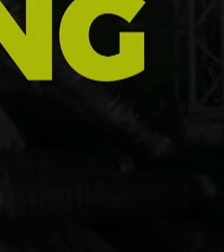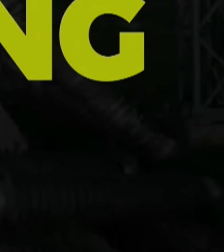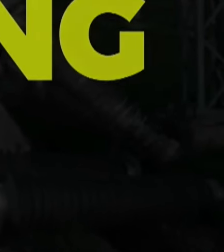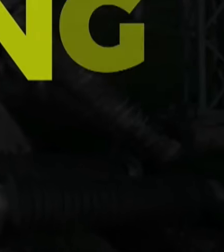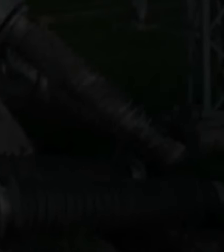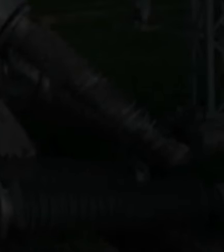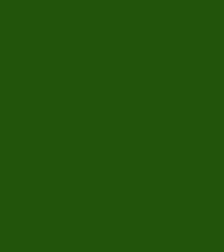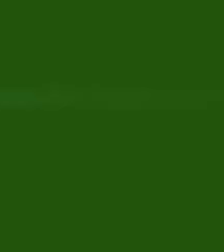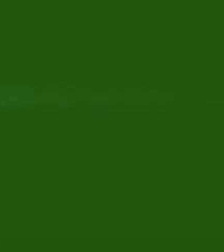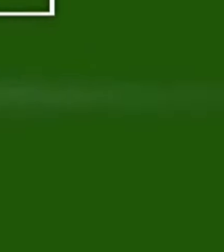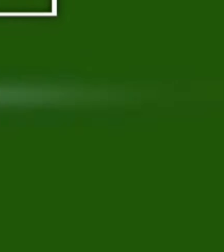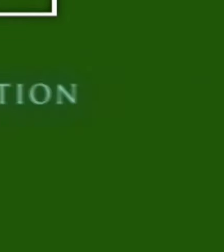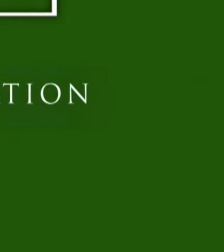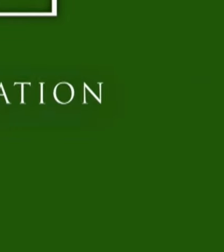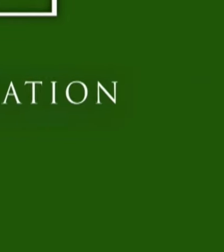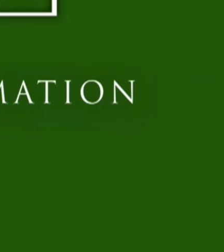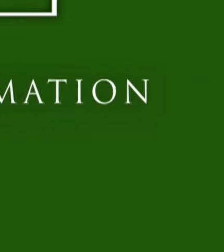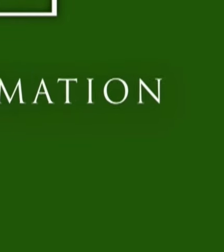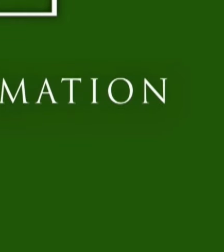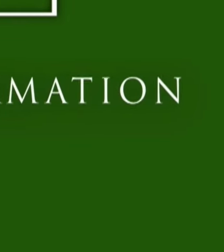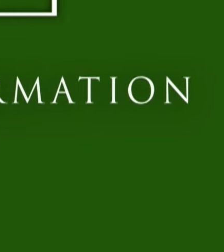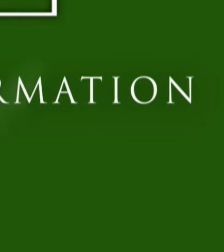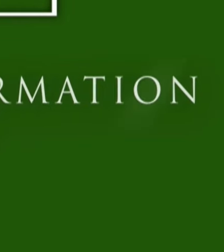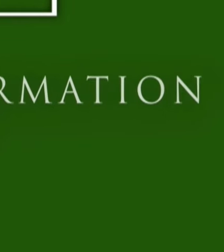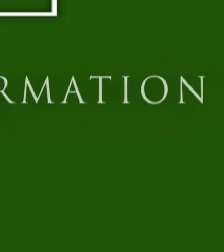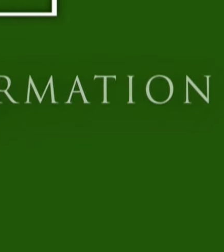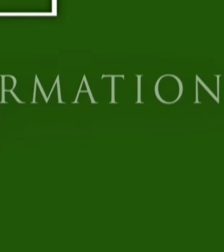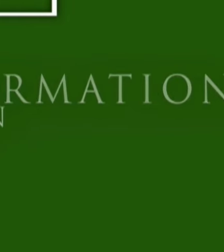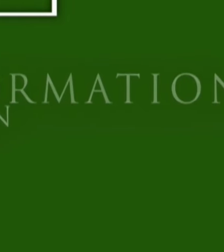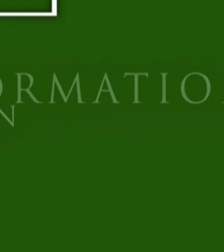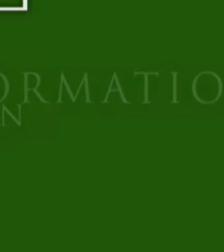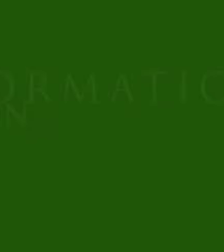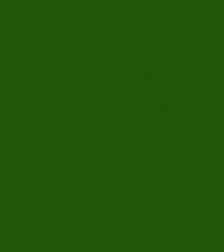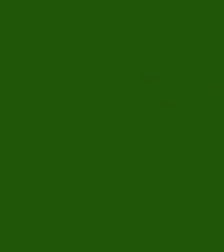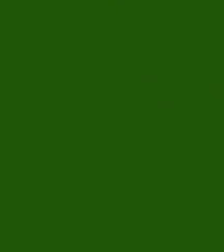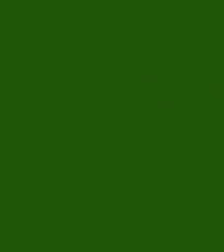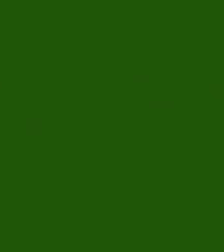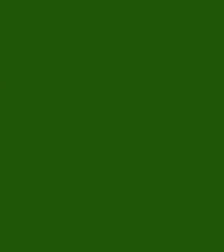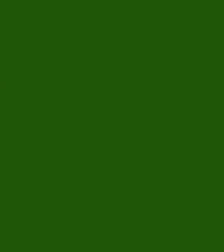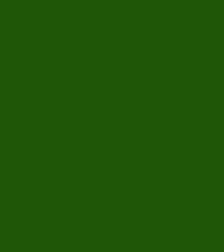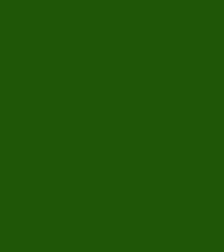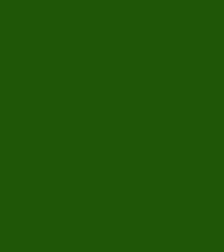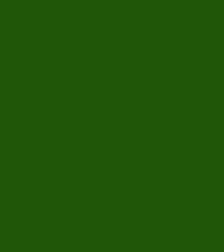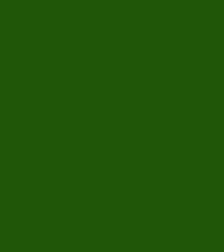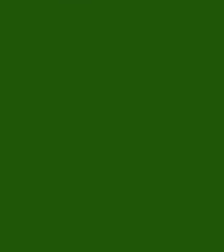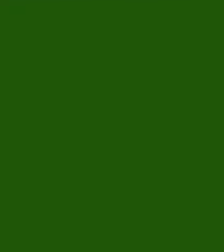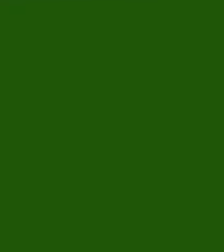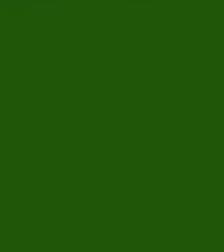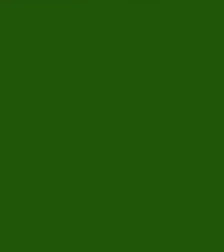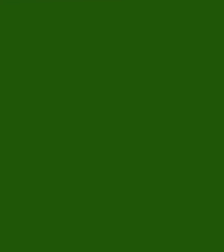something. This message is from the Federal Ministry of Information and National Orientation, in collaboration with the National